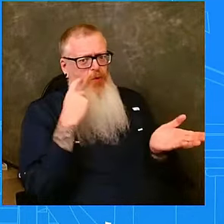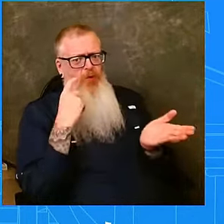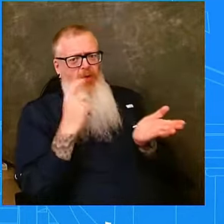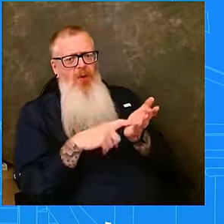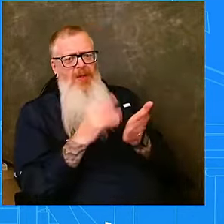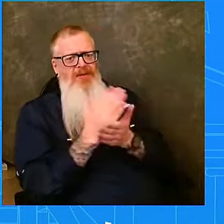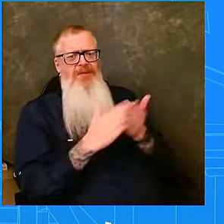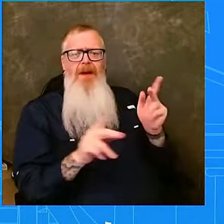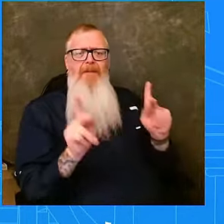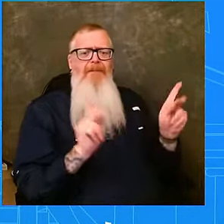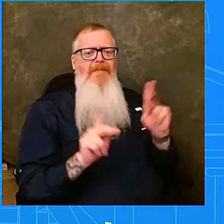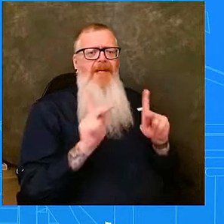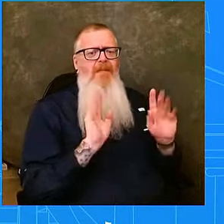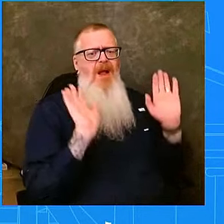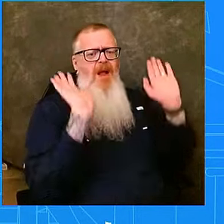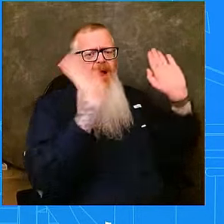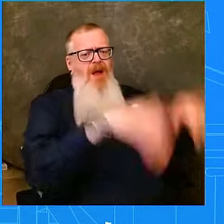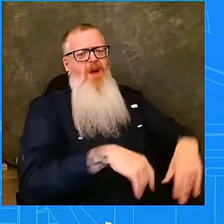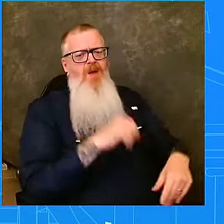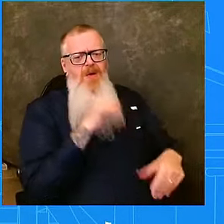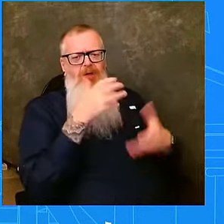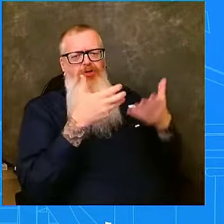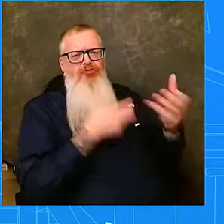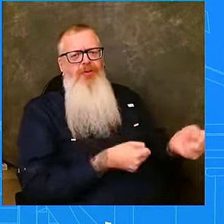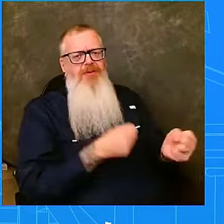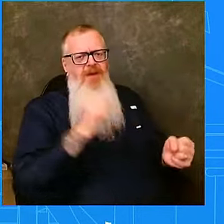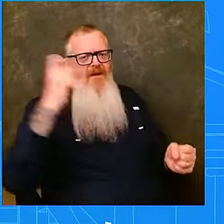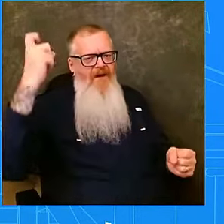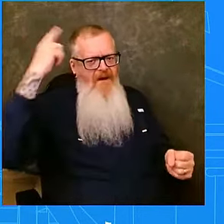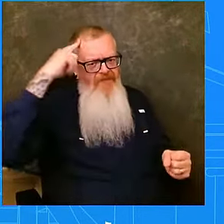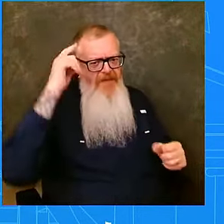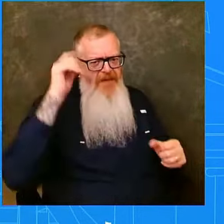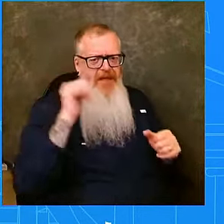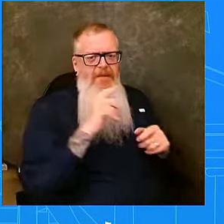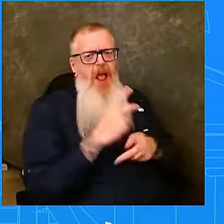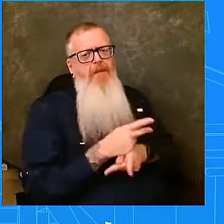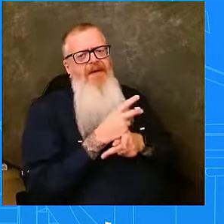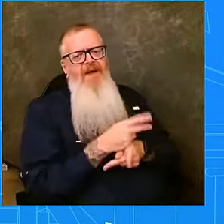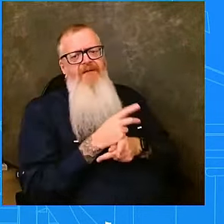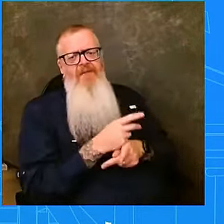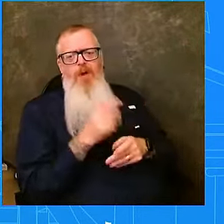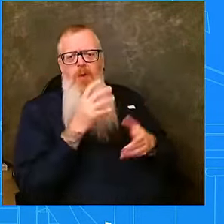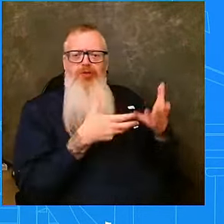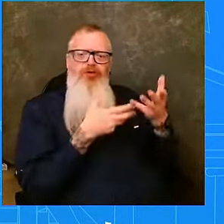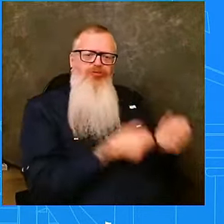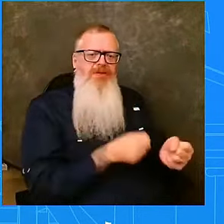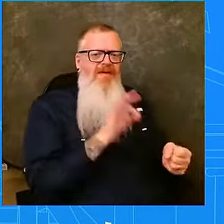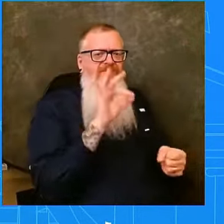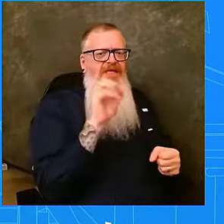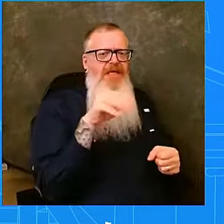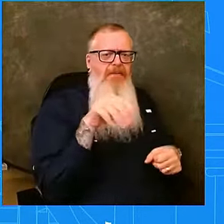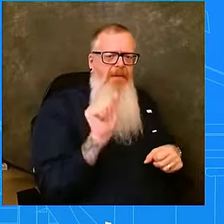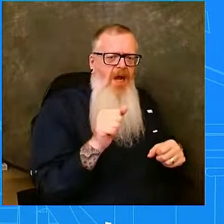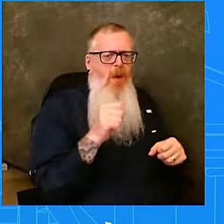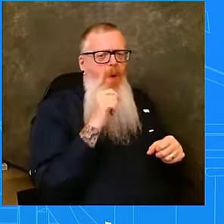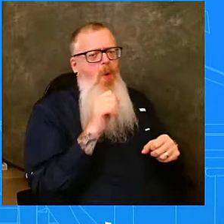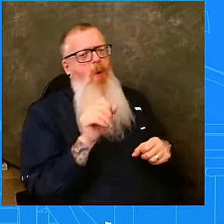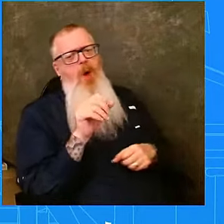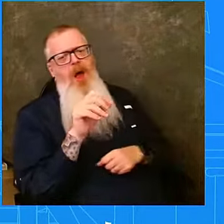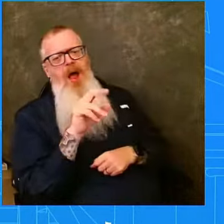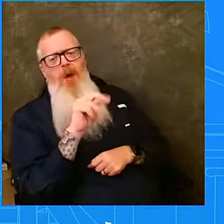government or FEMA or NOAA, and then in terms of the threat to FEMA workers, have you seen examples of threats against them on the ground?